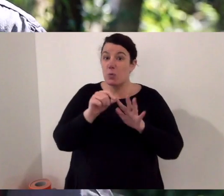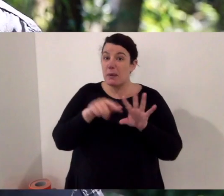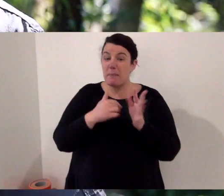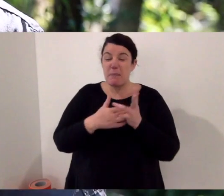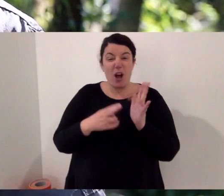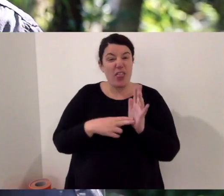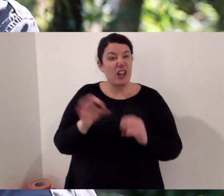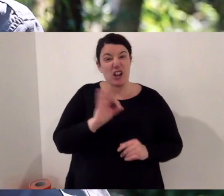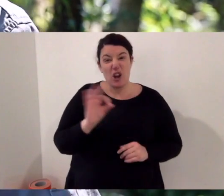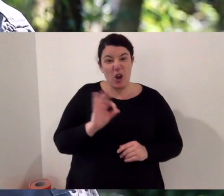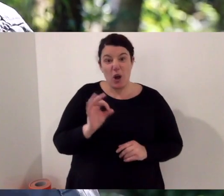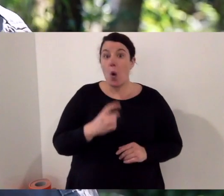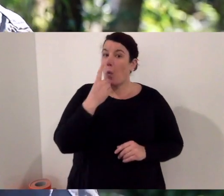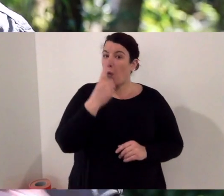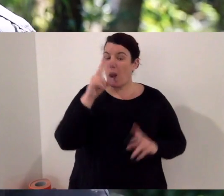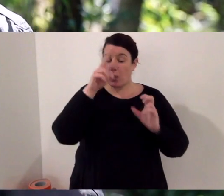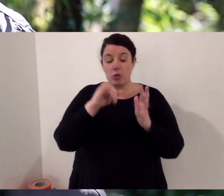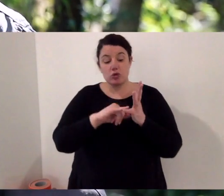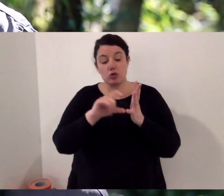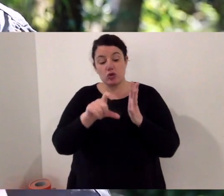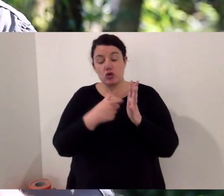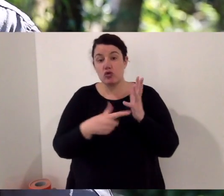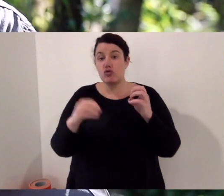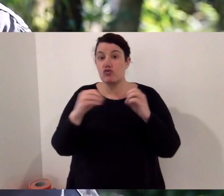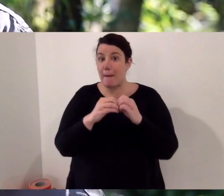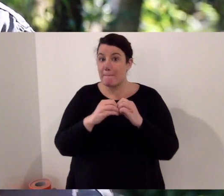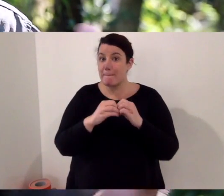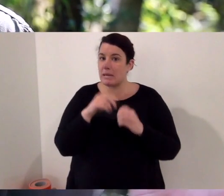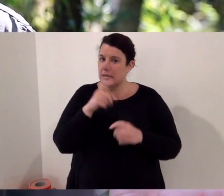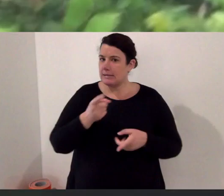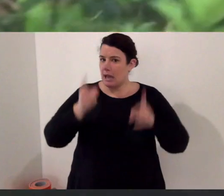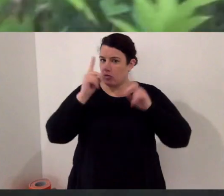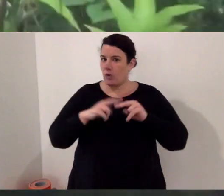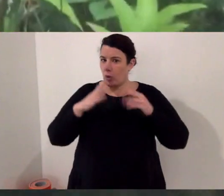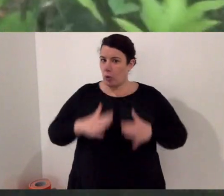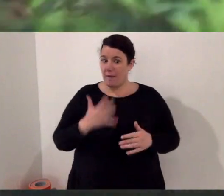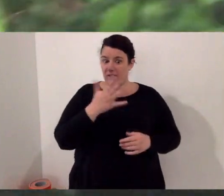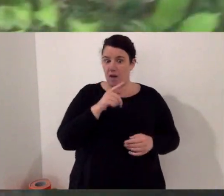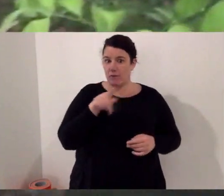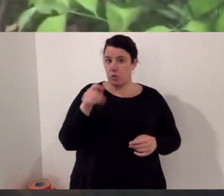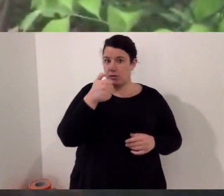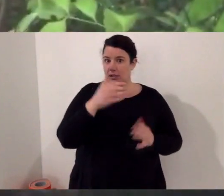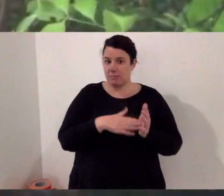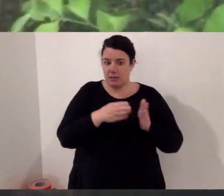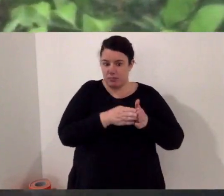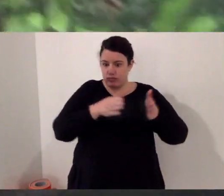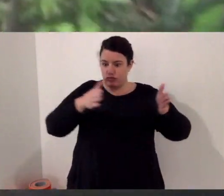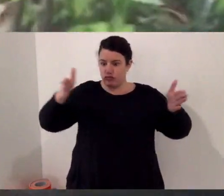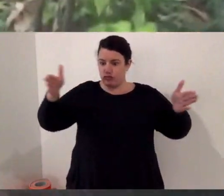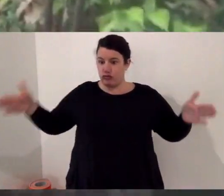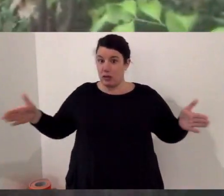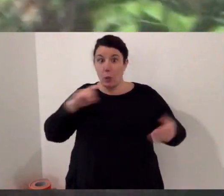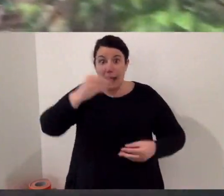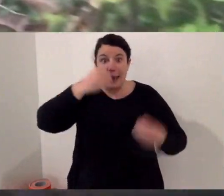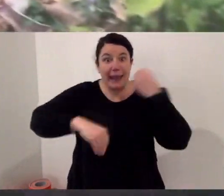Well, most Australian pythons aren't. There is one called the scrub python that can grow up five or six metres. That